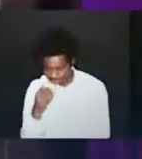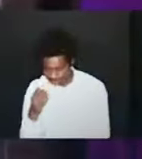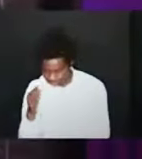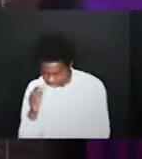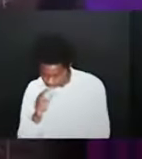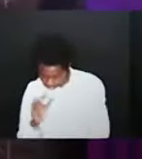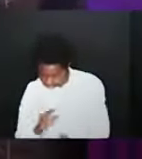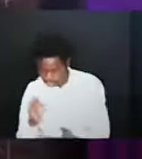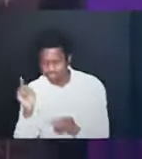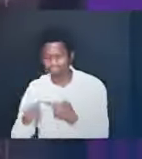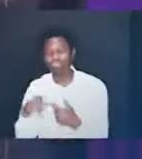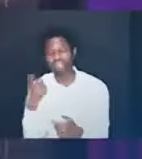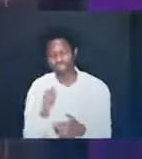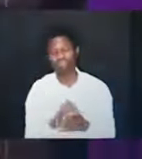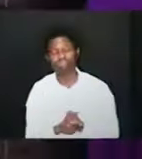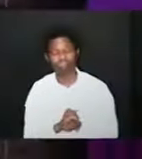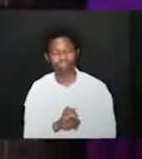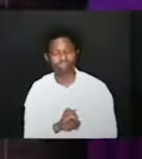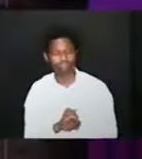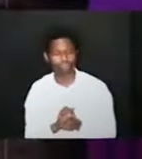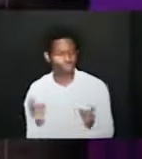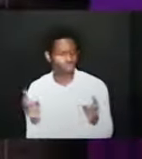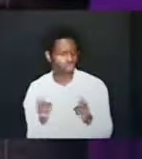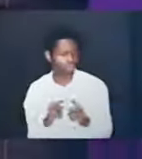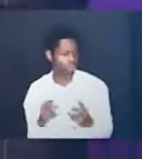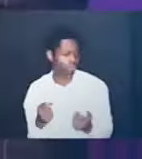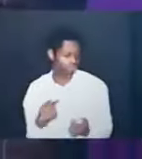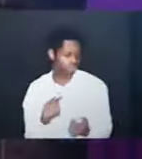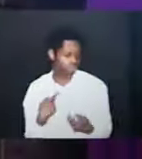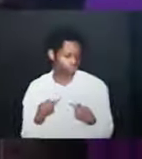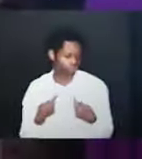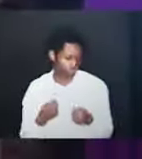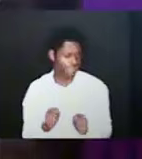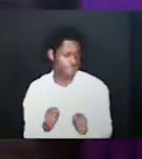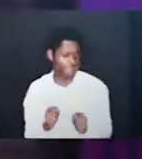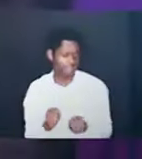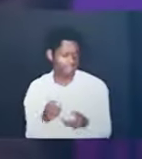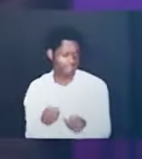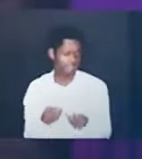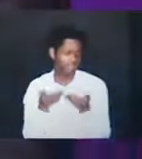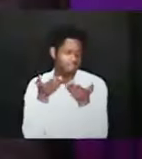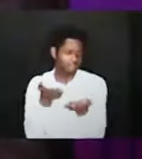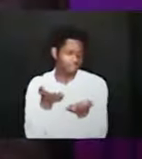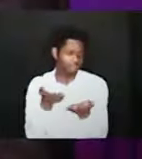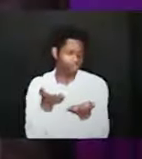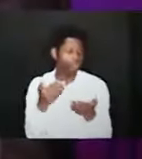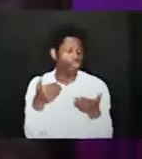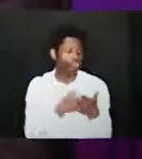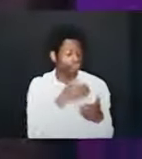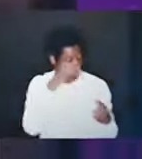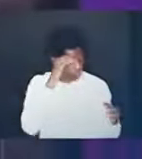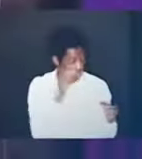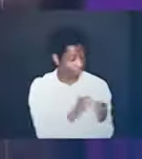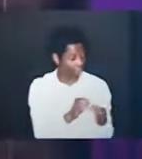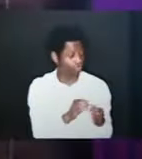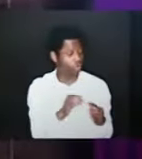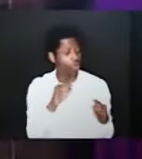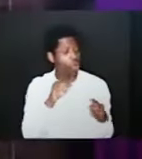so I shall attempt to let you know who the new covenant people or the new creation is